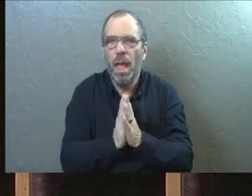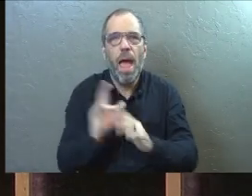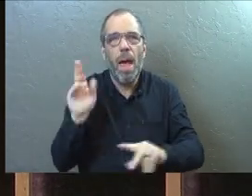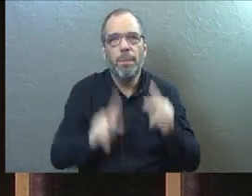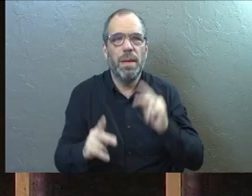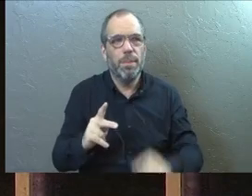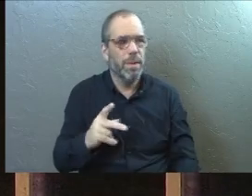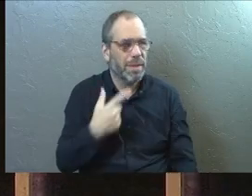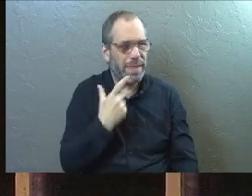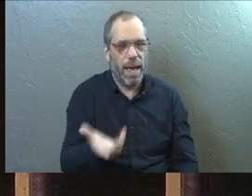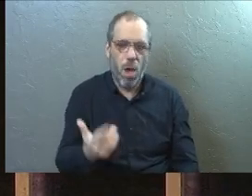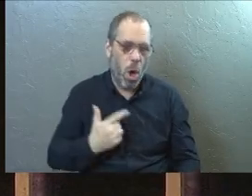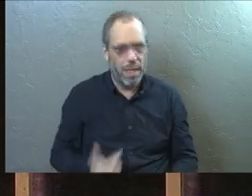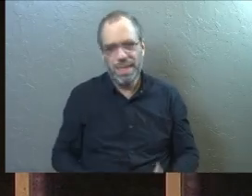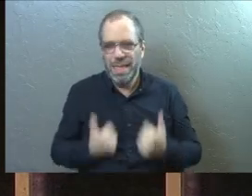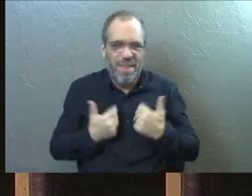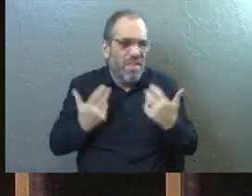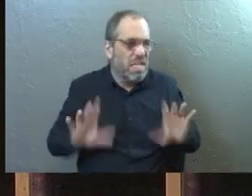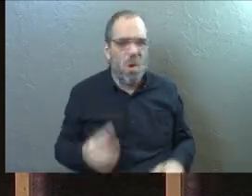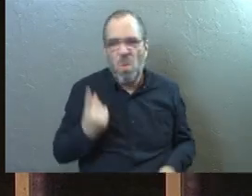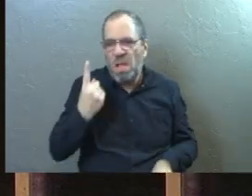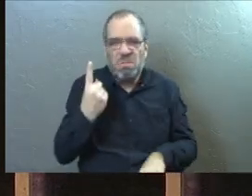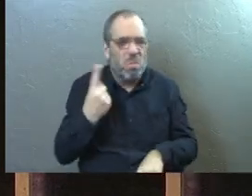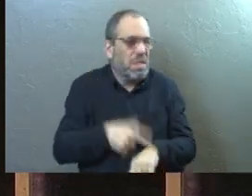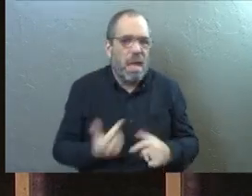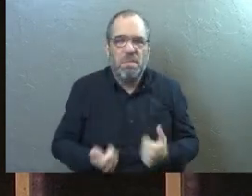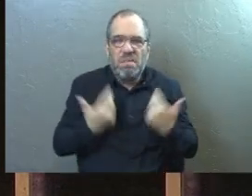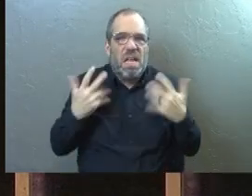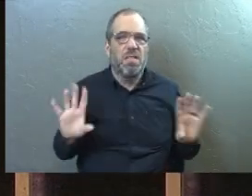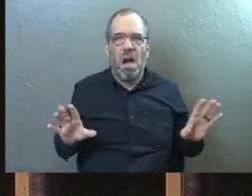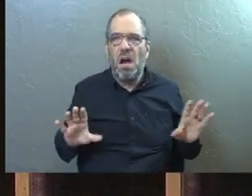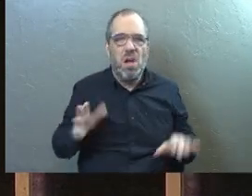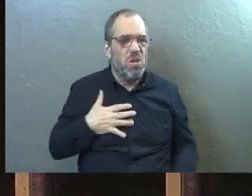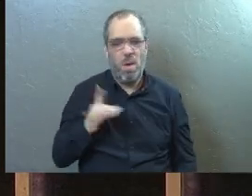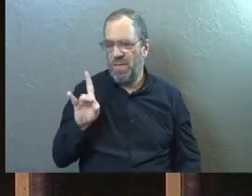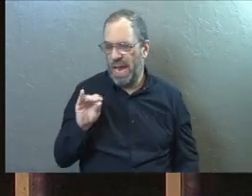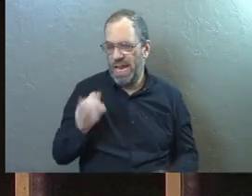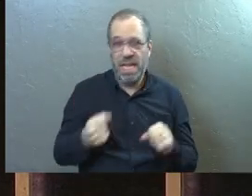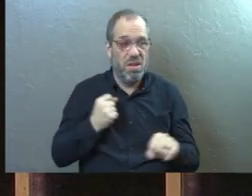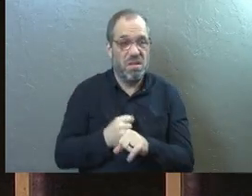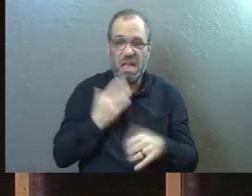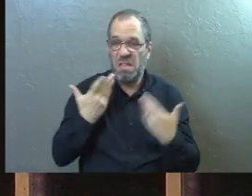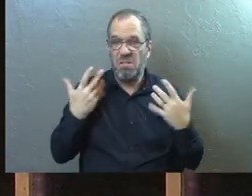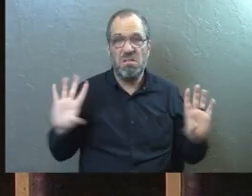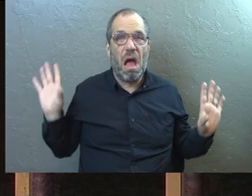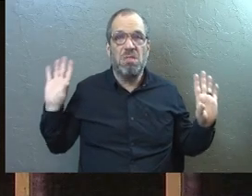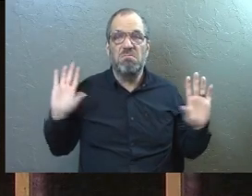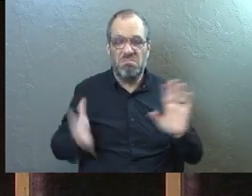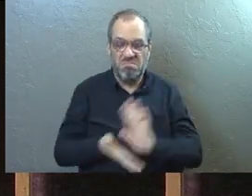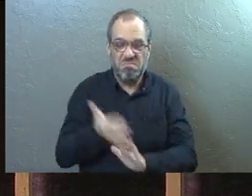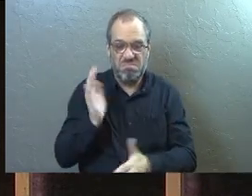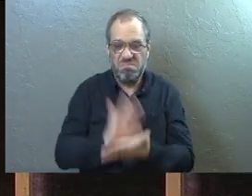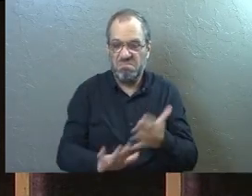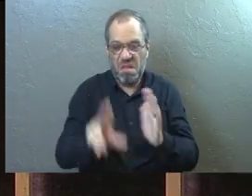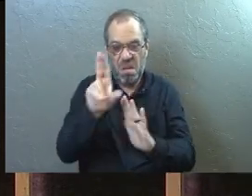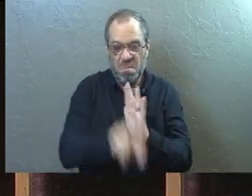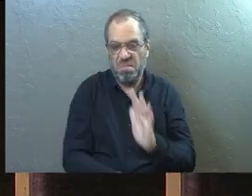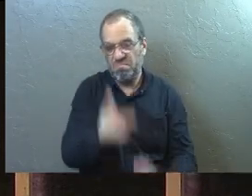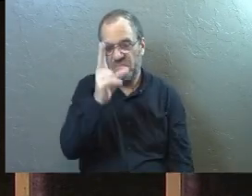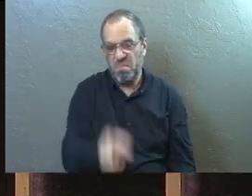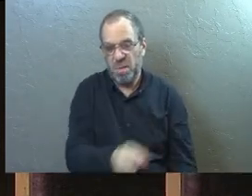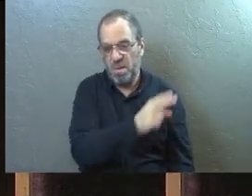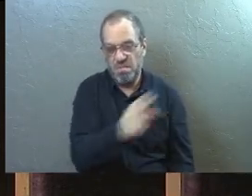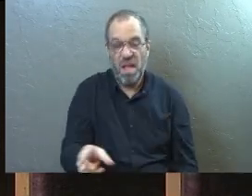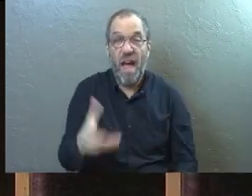People like to say things like, this life is all there is. You only have one life to live. You get 80 years and then you're done. 80 years and then it's over.